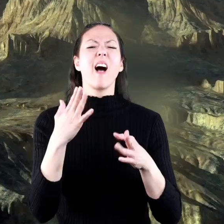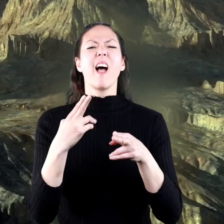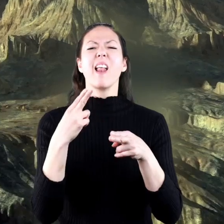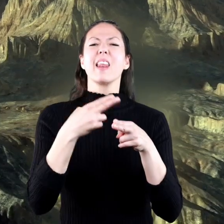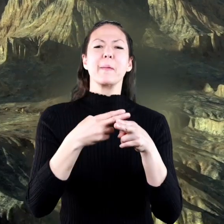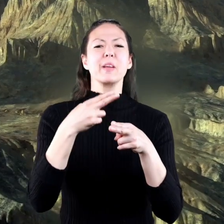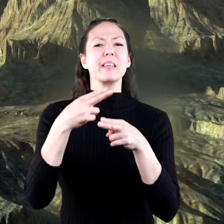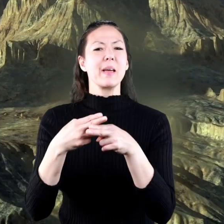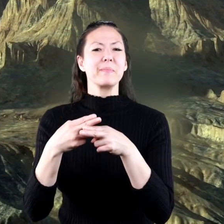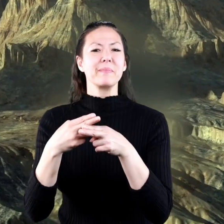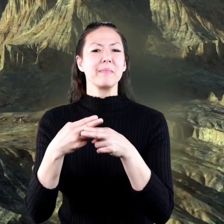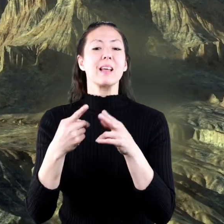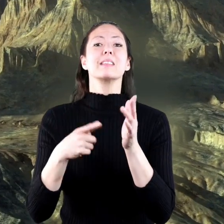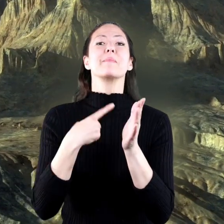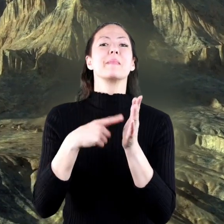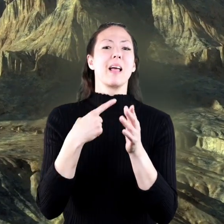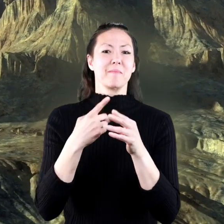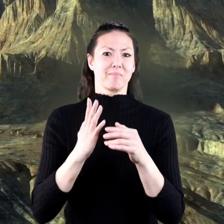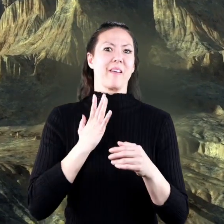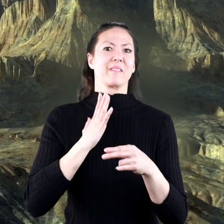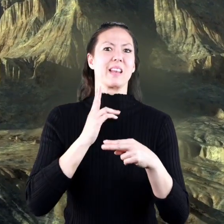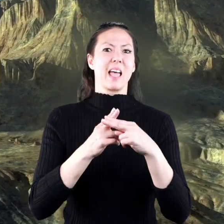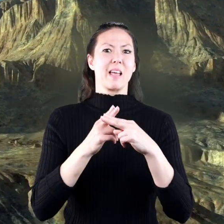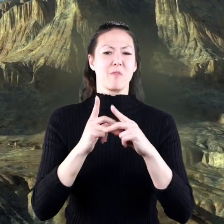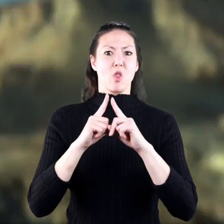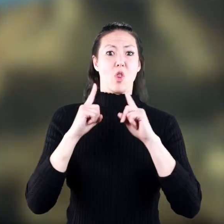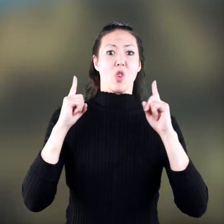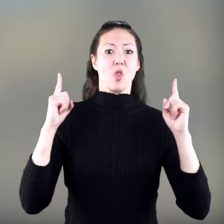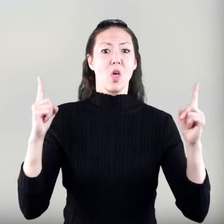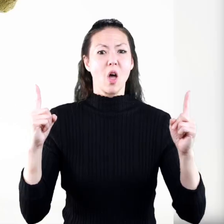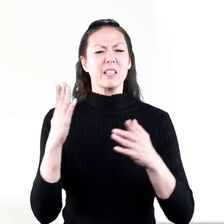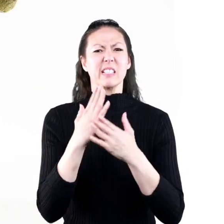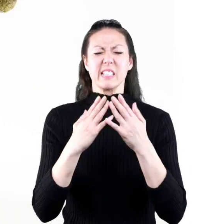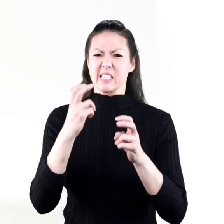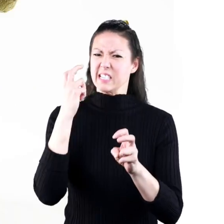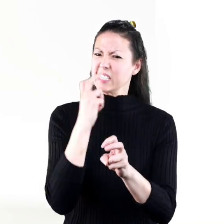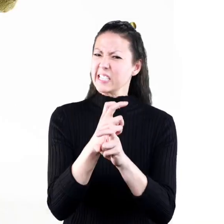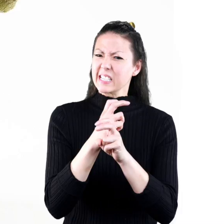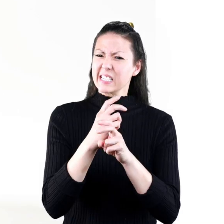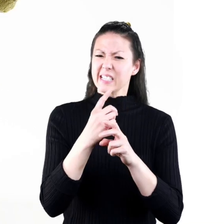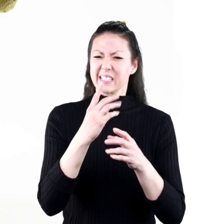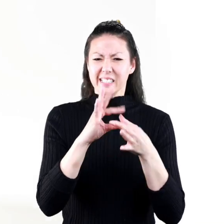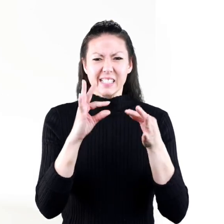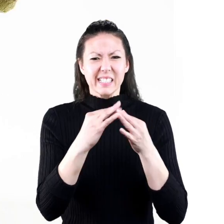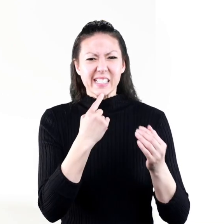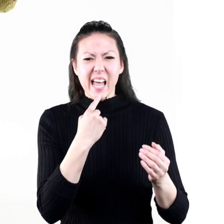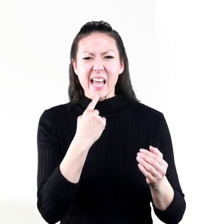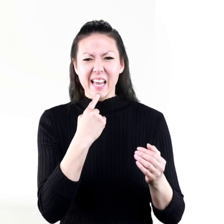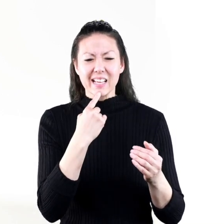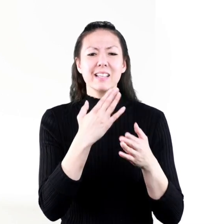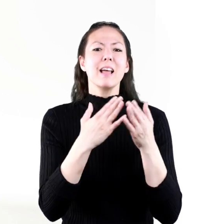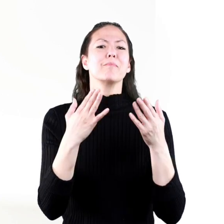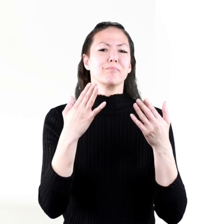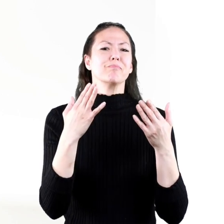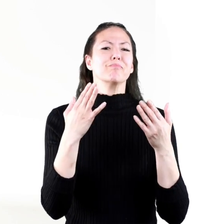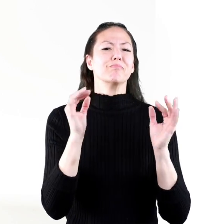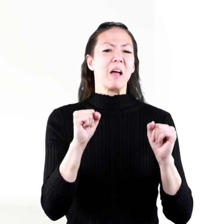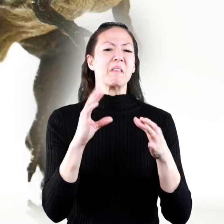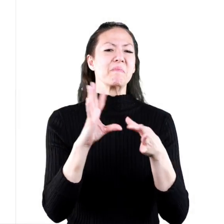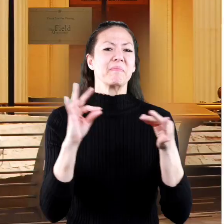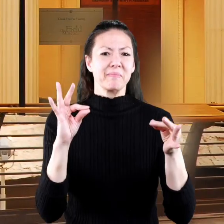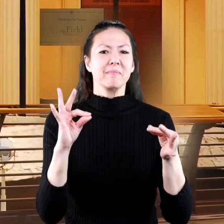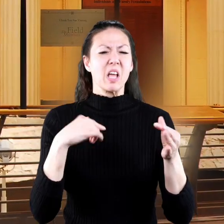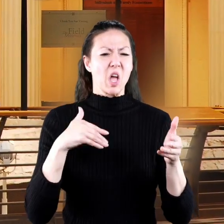gets to name it sometimes the official names are long and difficult to pronounce but let's give it a shot